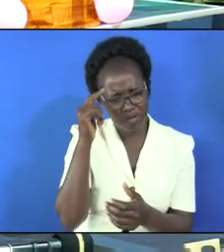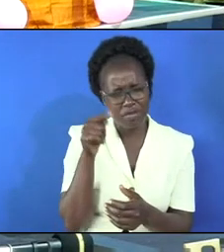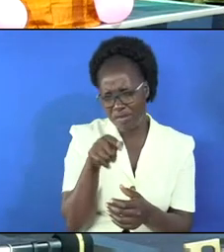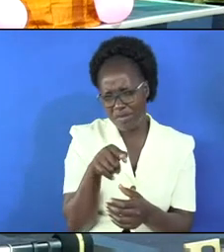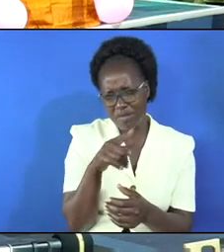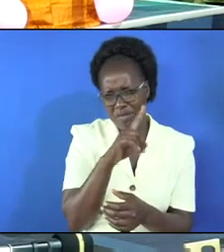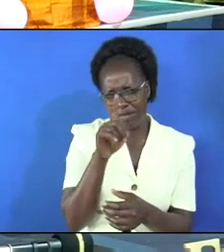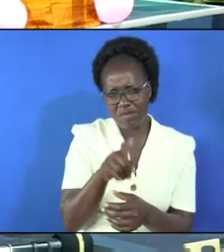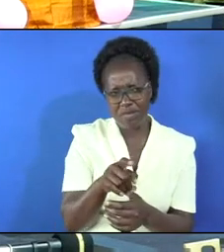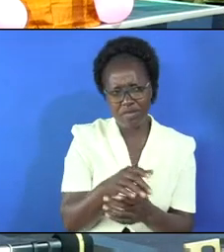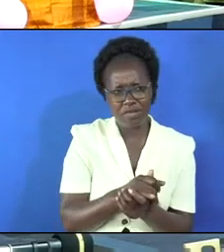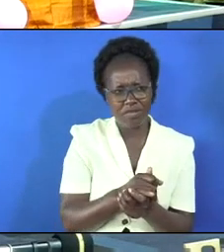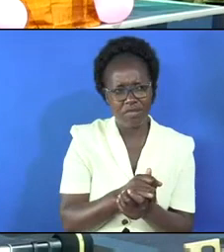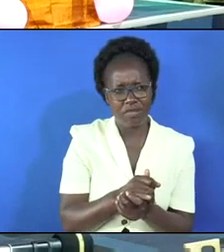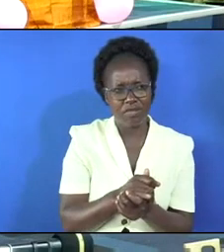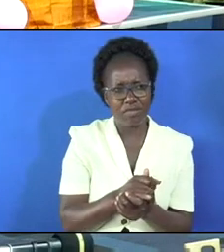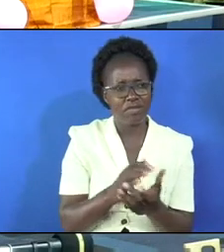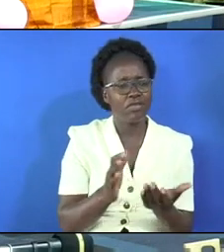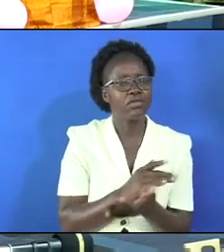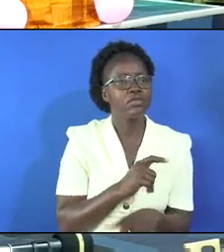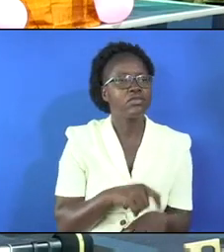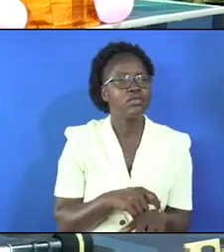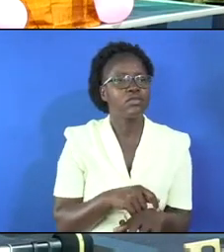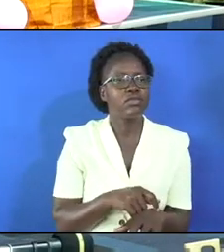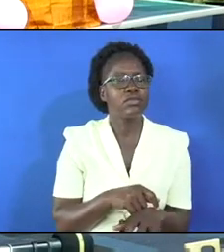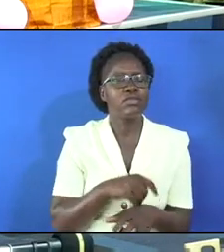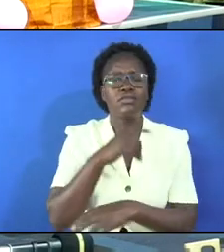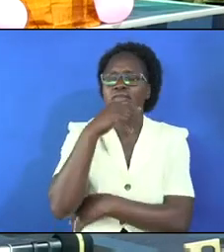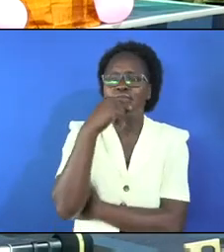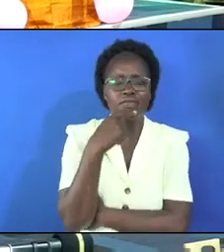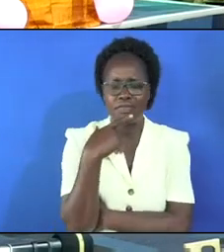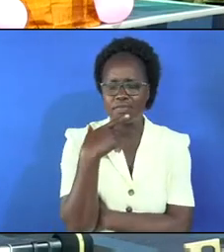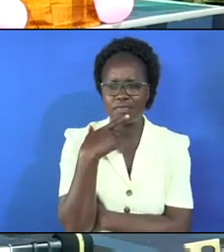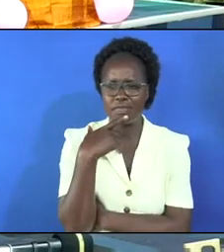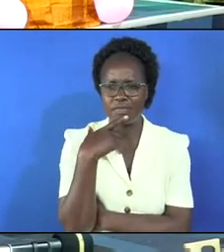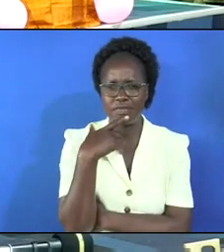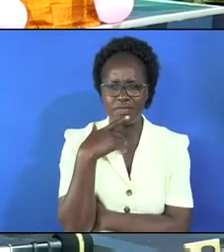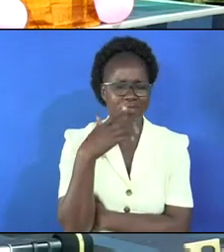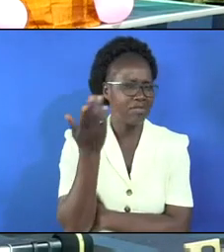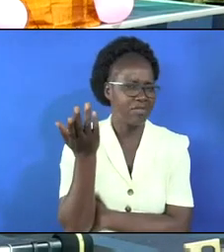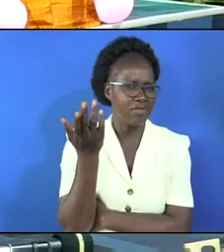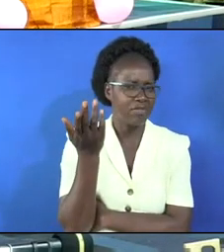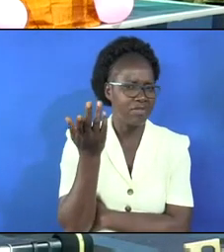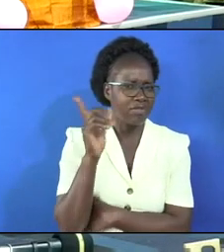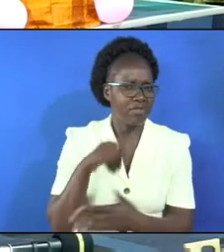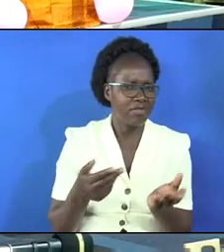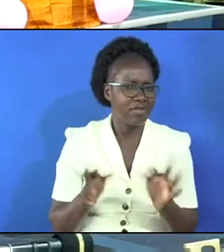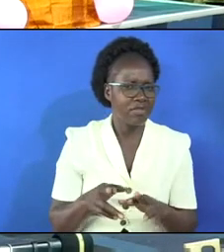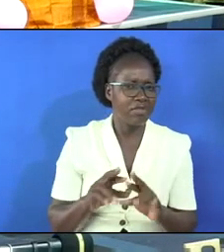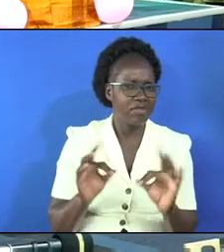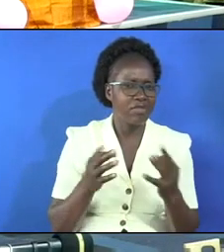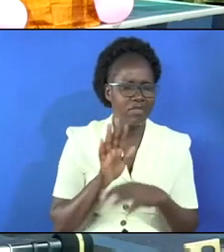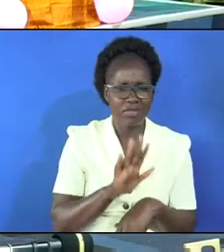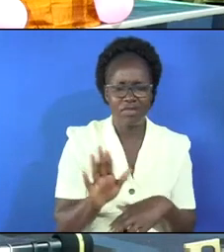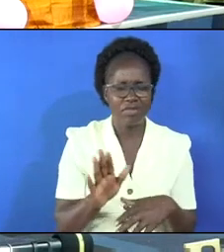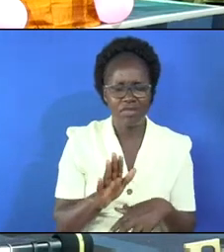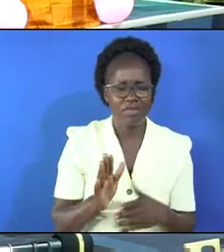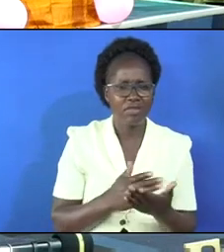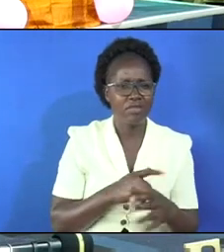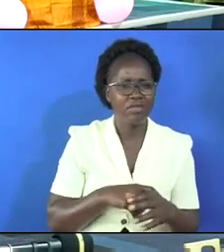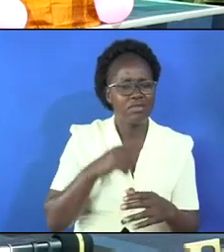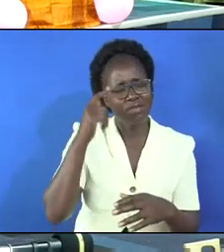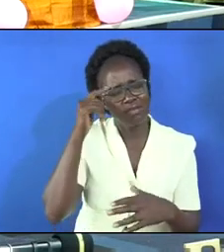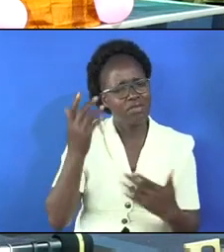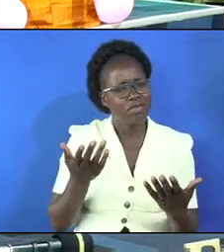of that one that sometimes you are wondering about what is happening in your family sometimes you are wondering